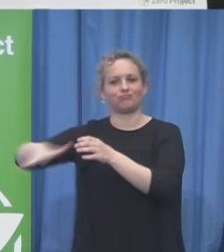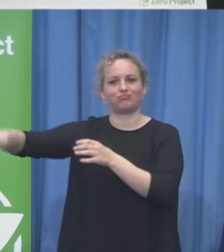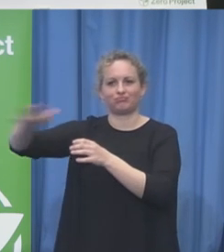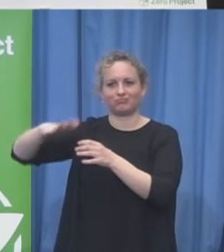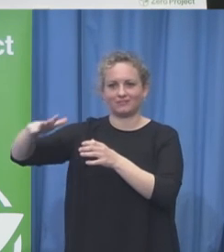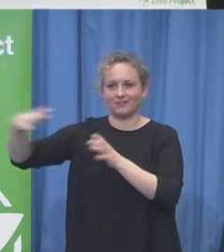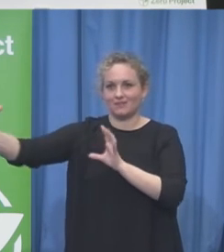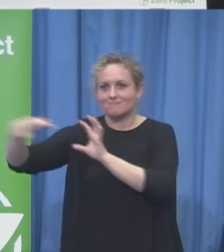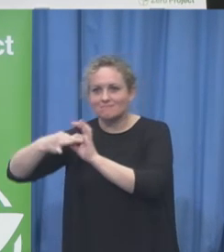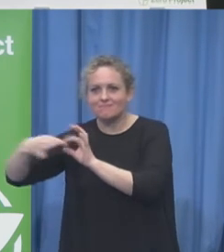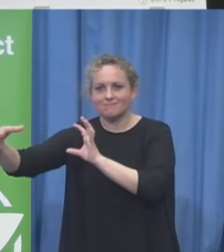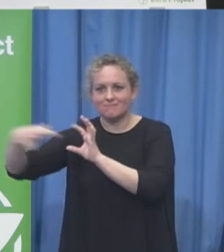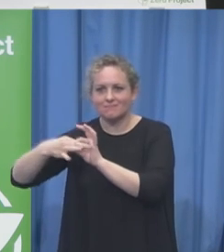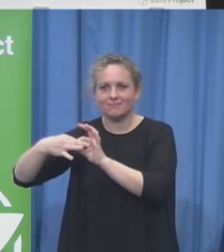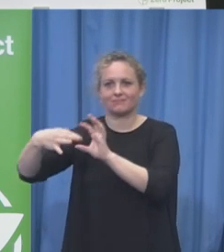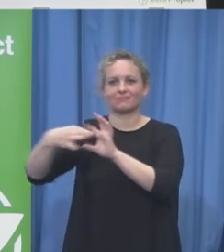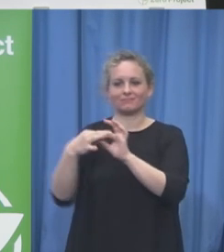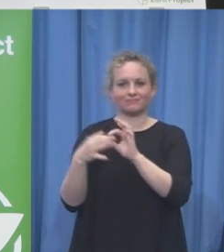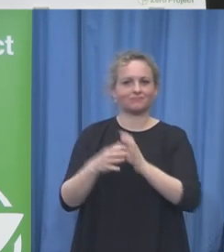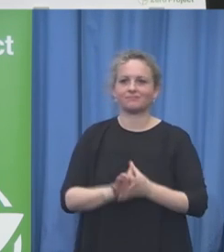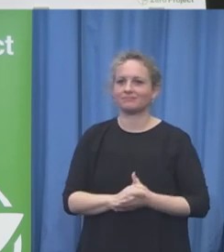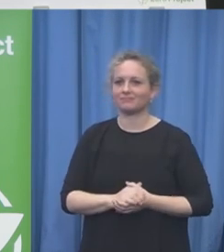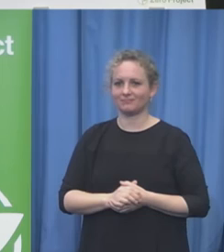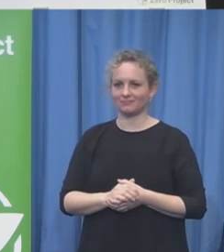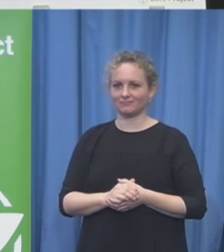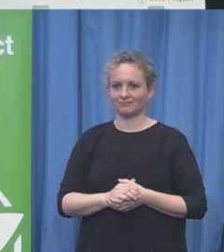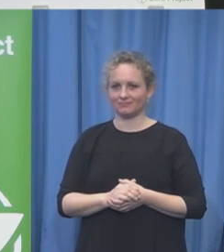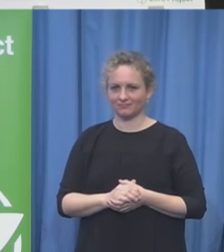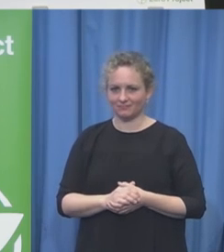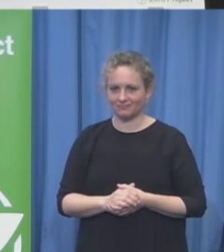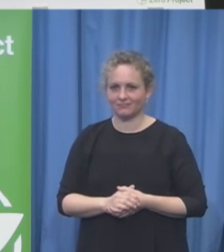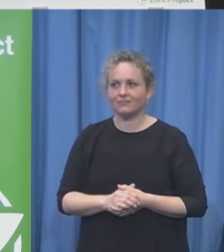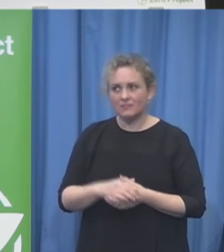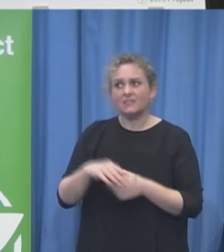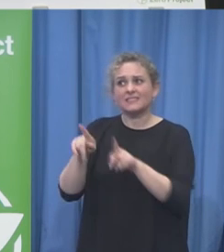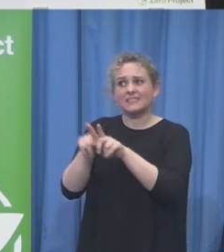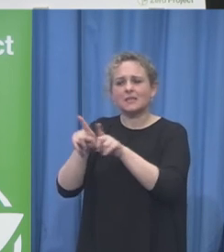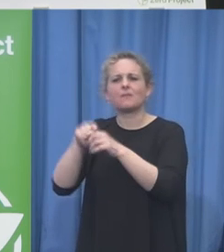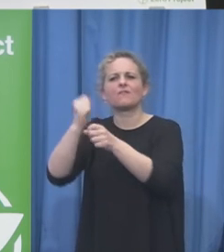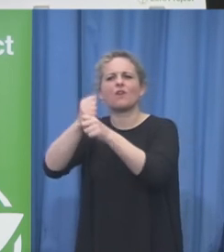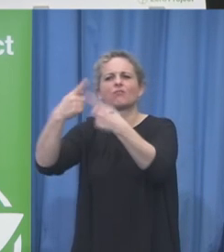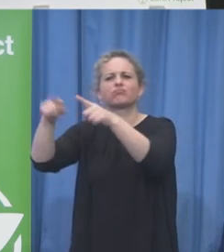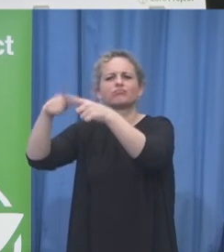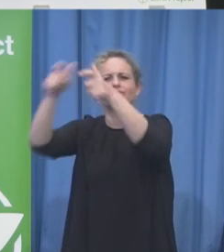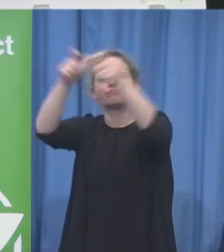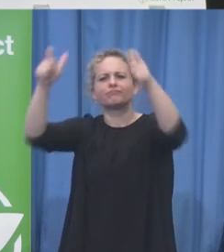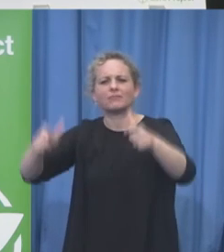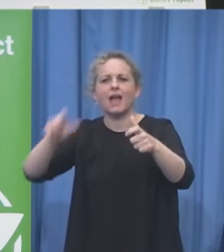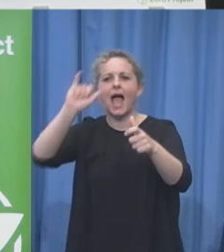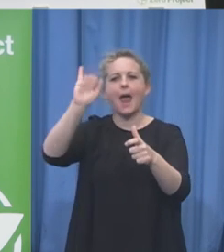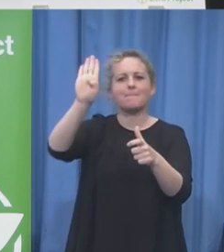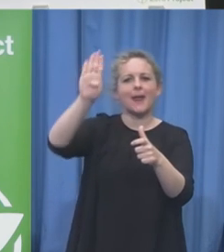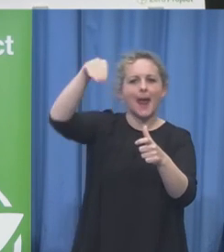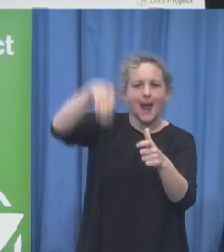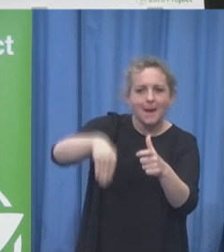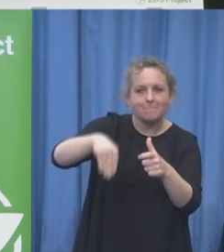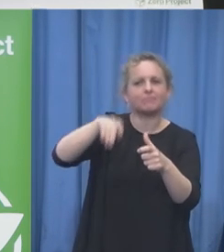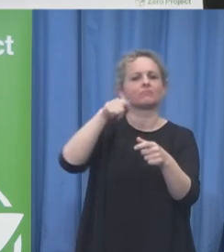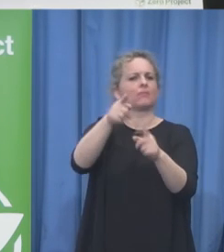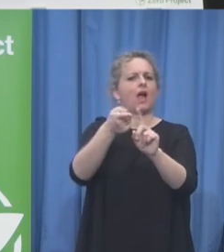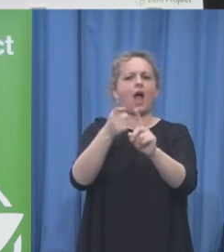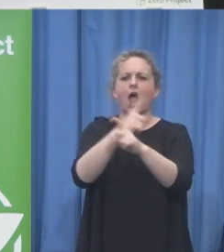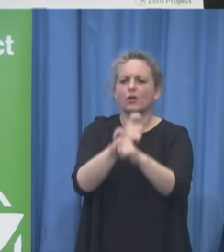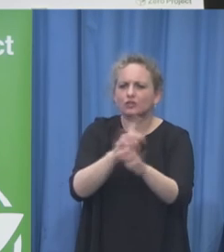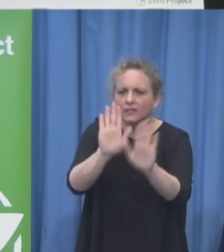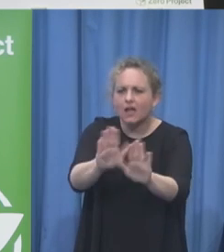AXA, IBM, Repsol, Valeo and from Austria, Raiffeisen, Rewe, OBI,